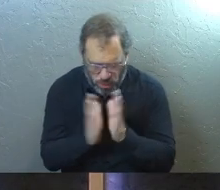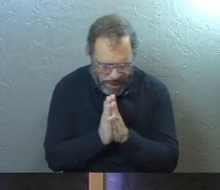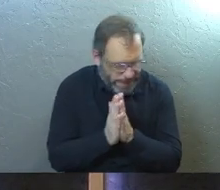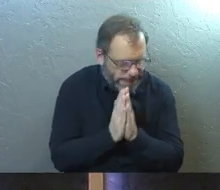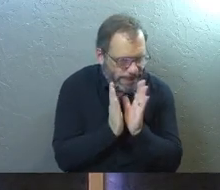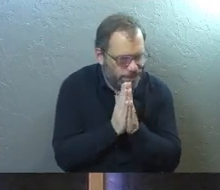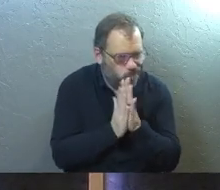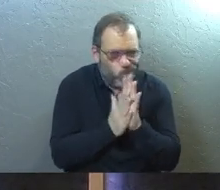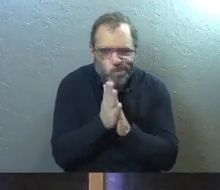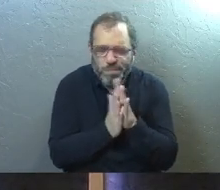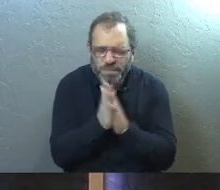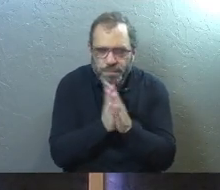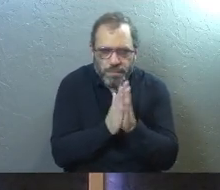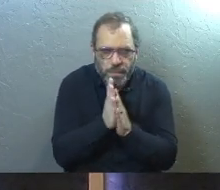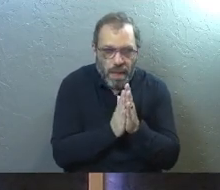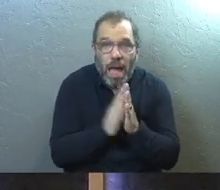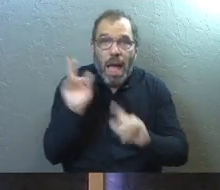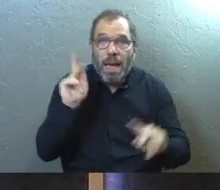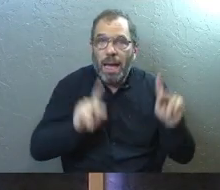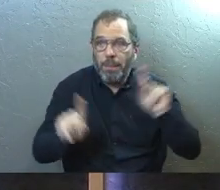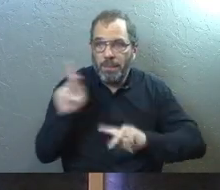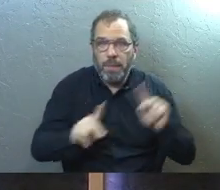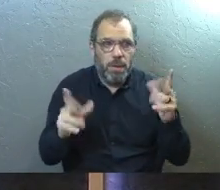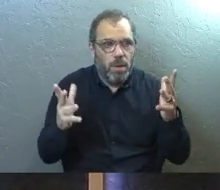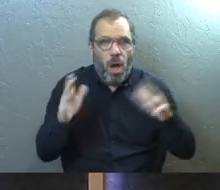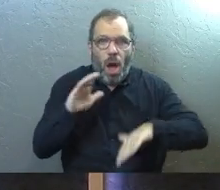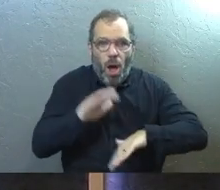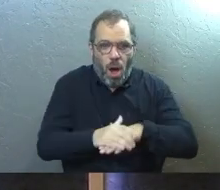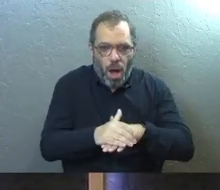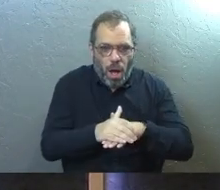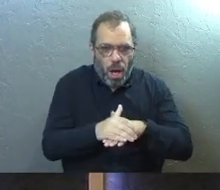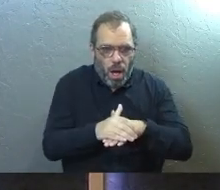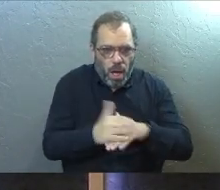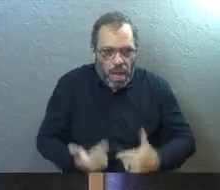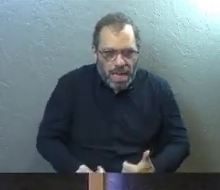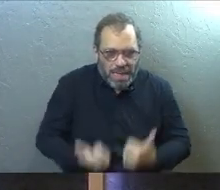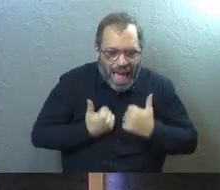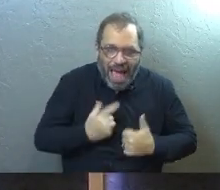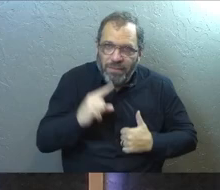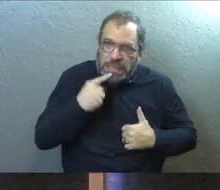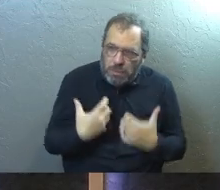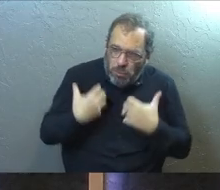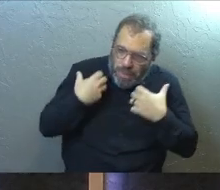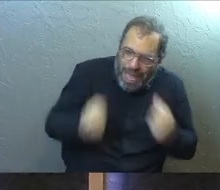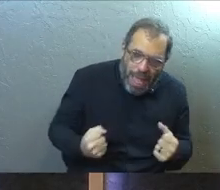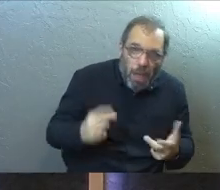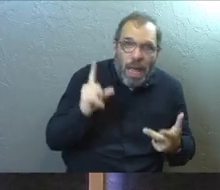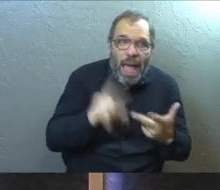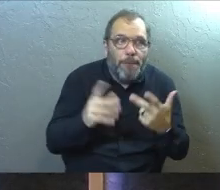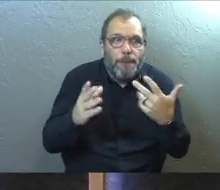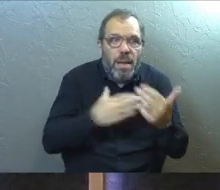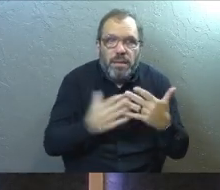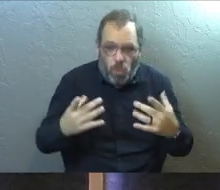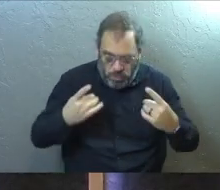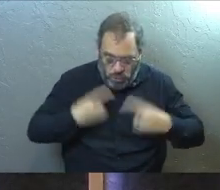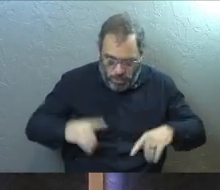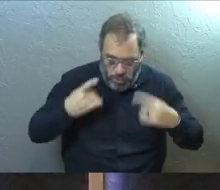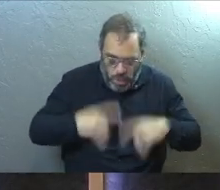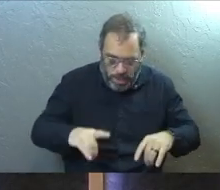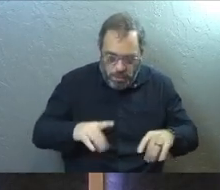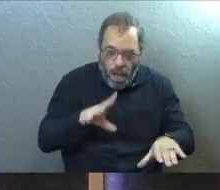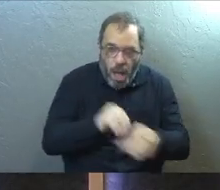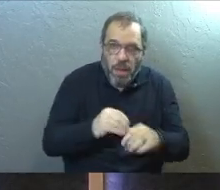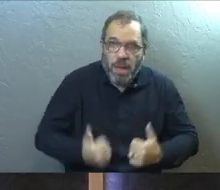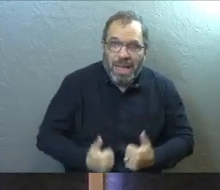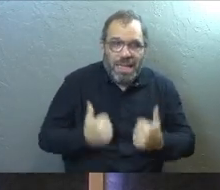prayer. I've had people who, who were on a path of, of serious health. And, and even though depression was a